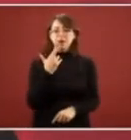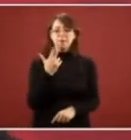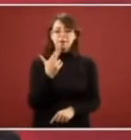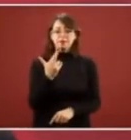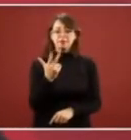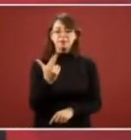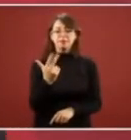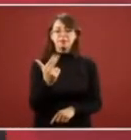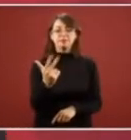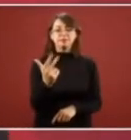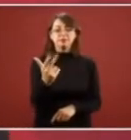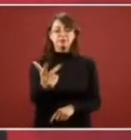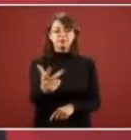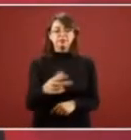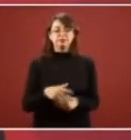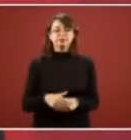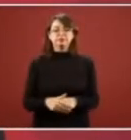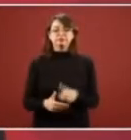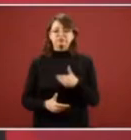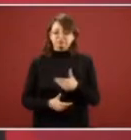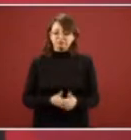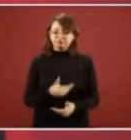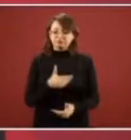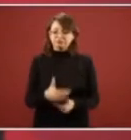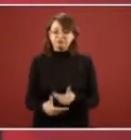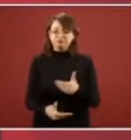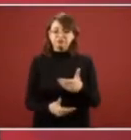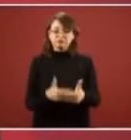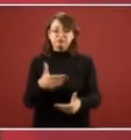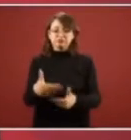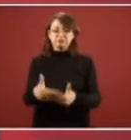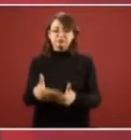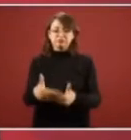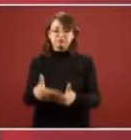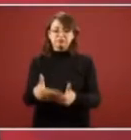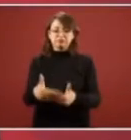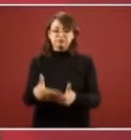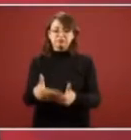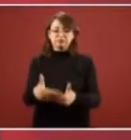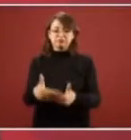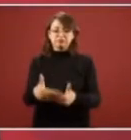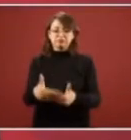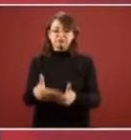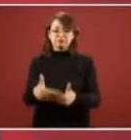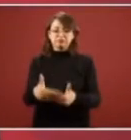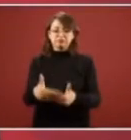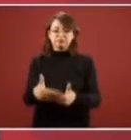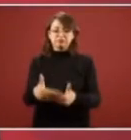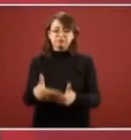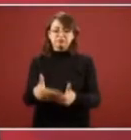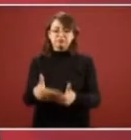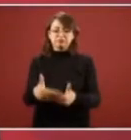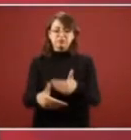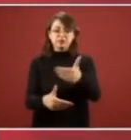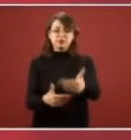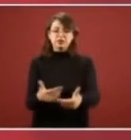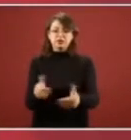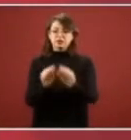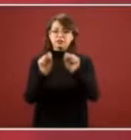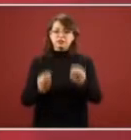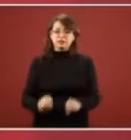cada vez más el sistema every time more the system